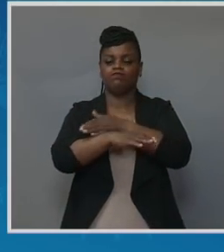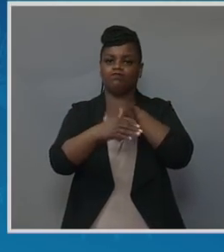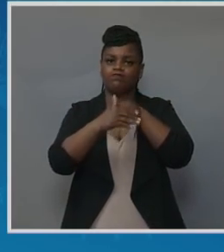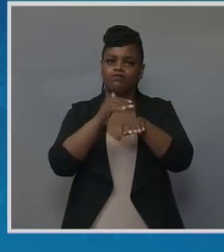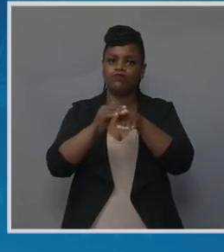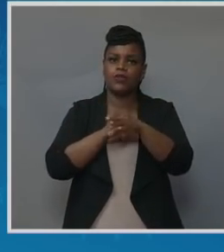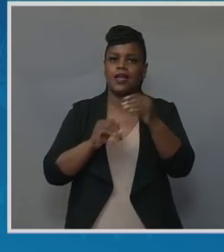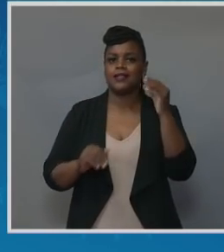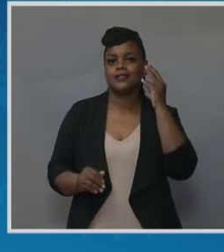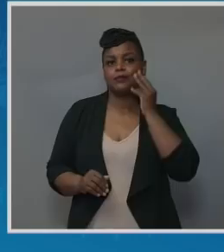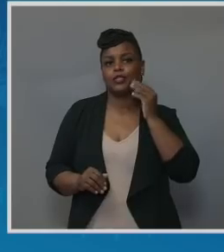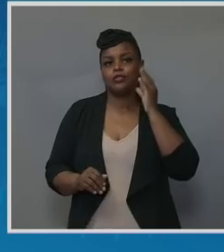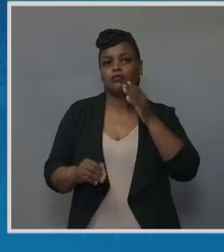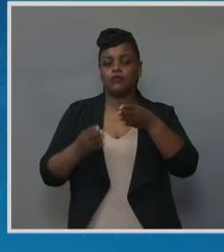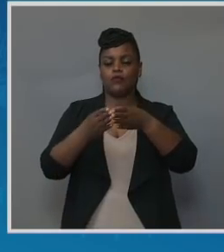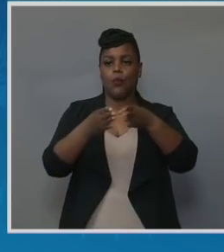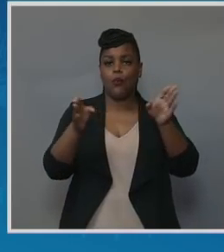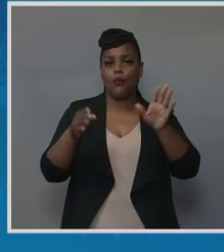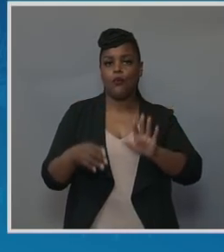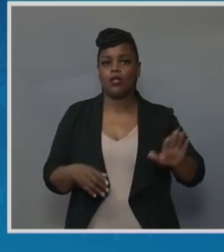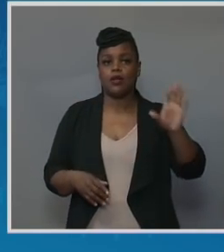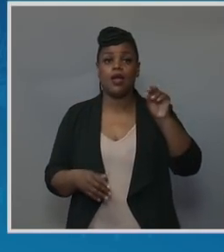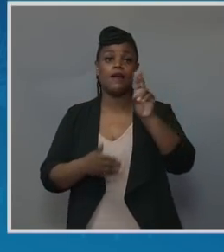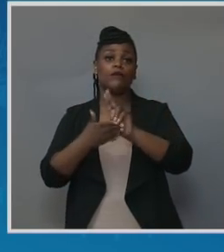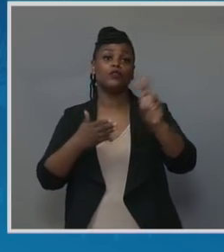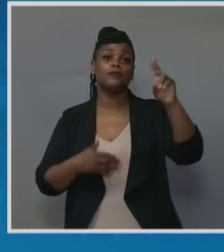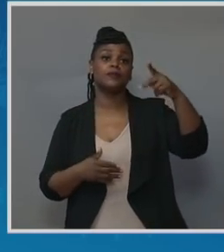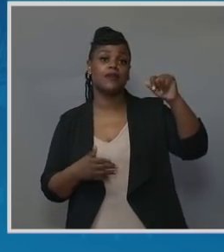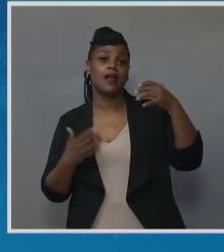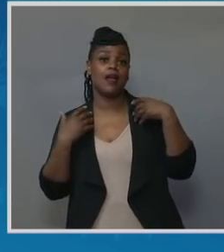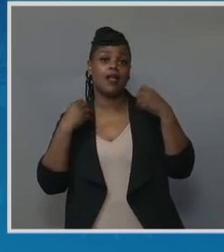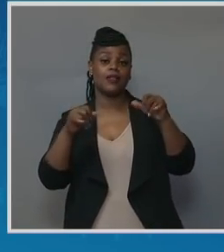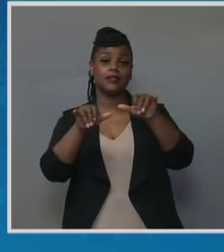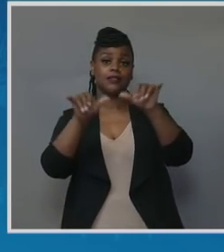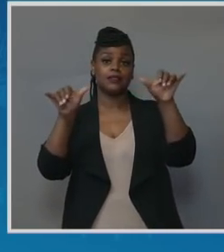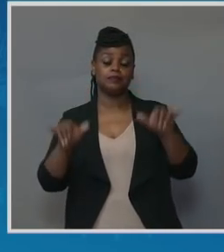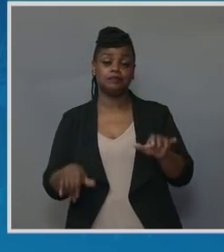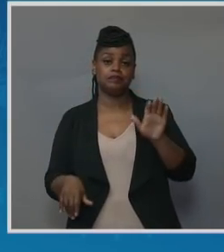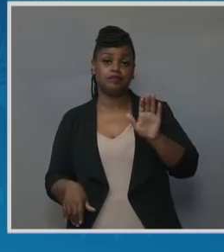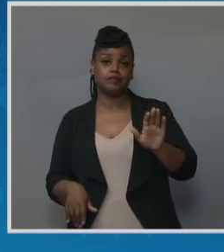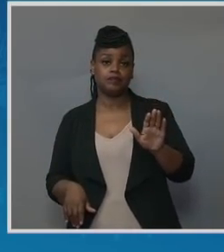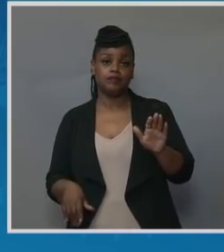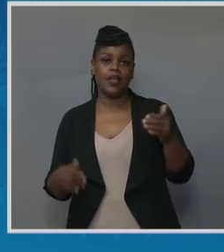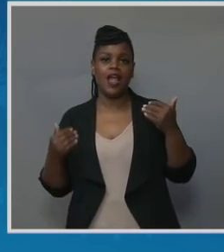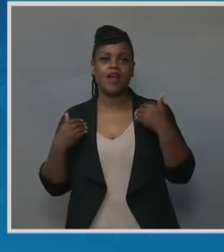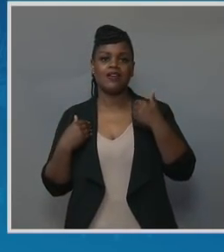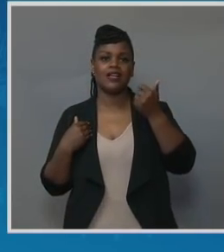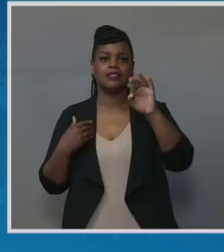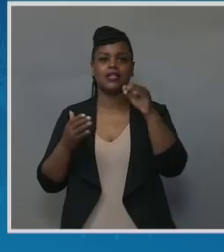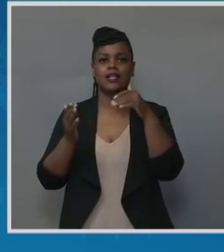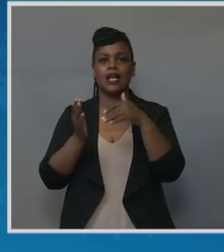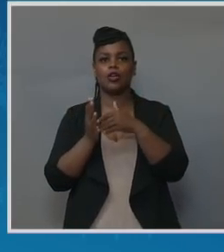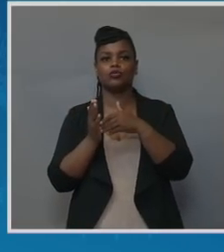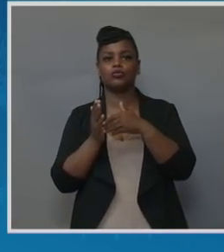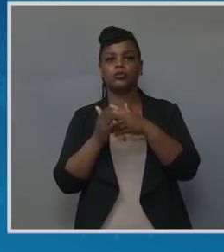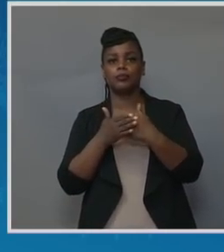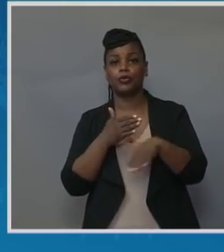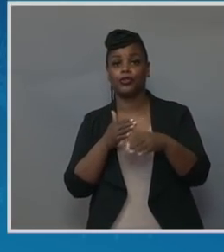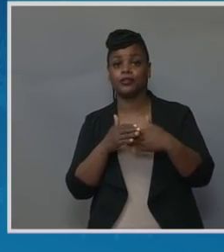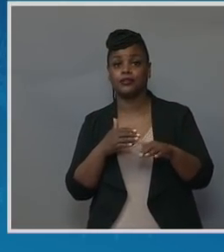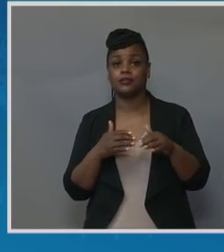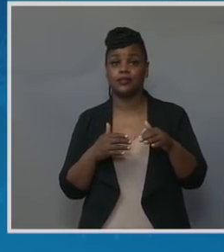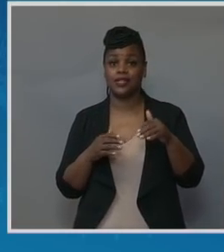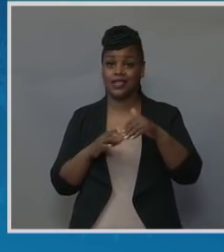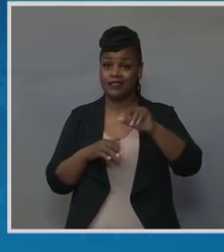At the University of Pennsylvania Health System, with our nearly 19,000 deliveries, and in Philadelphia, a city which is